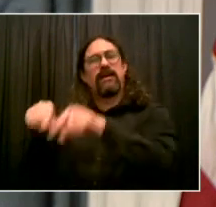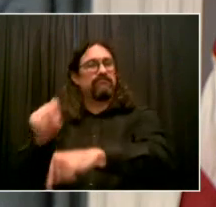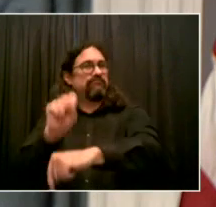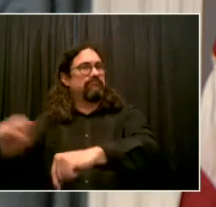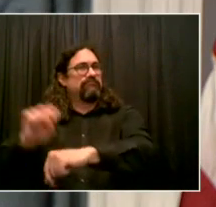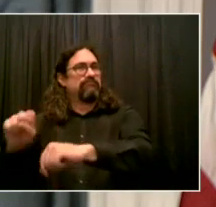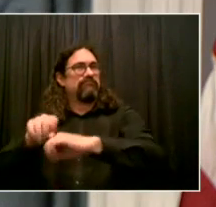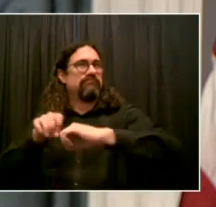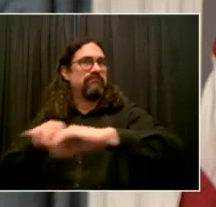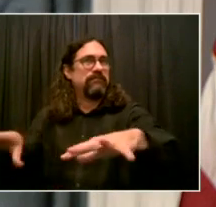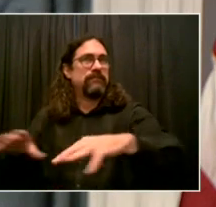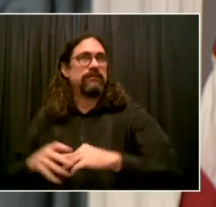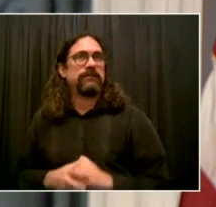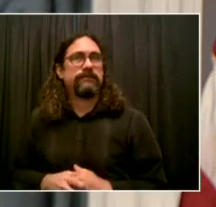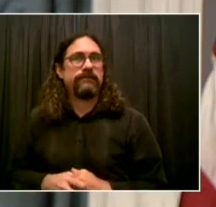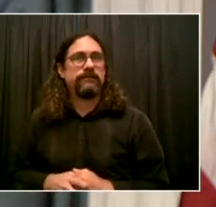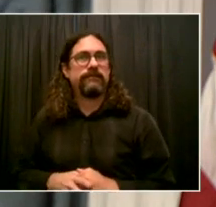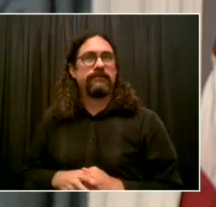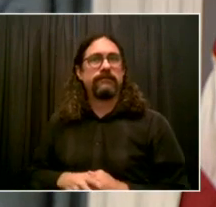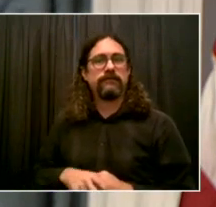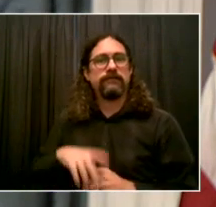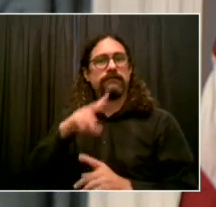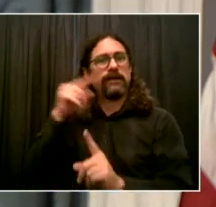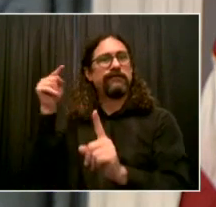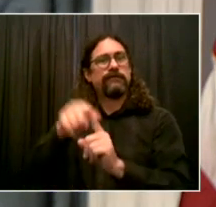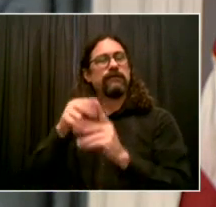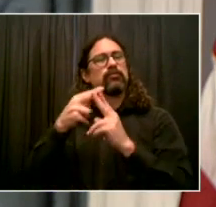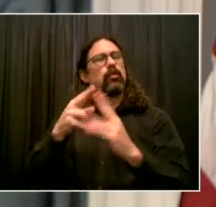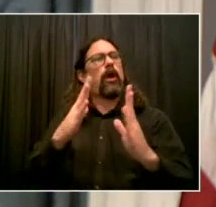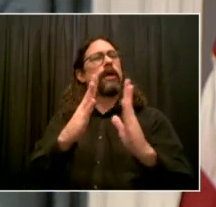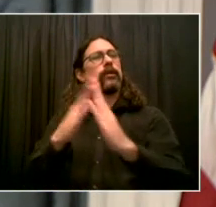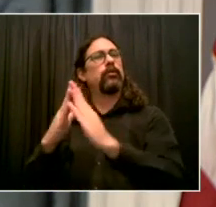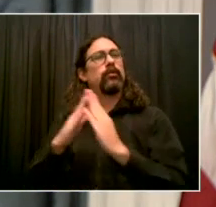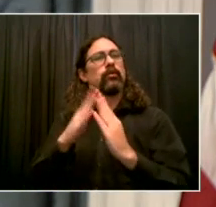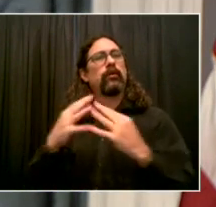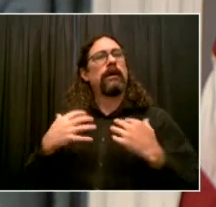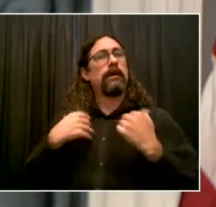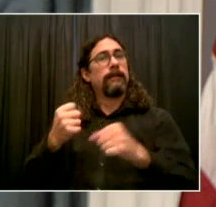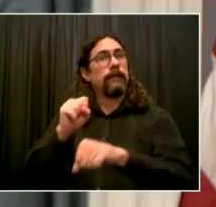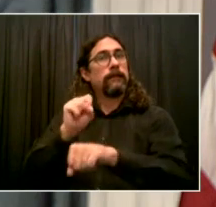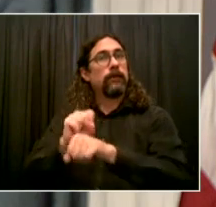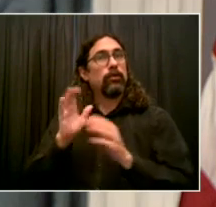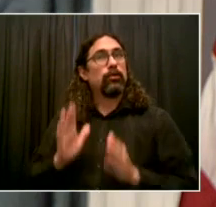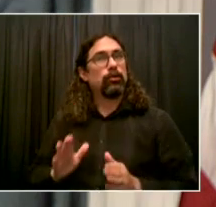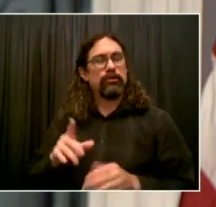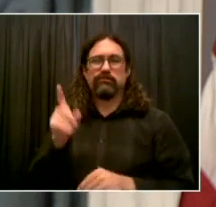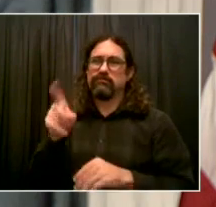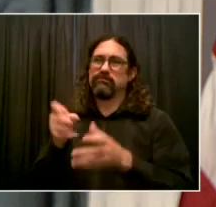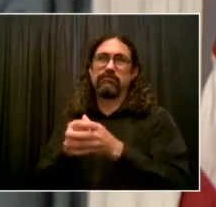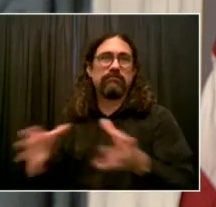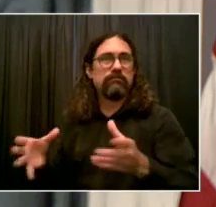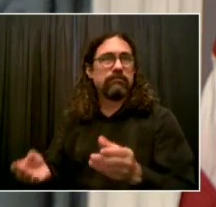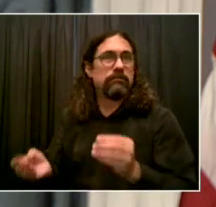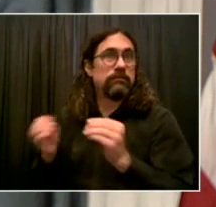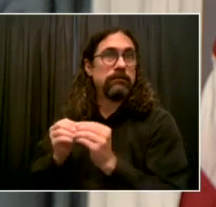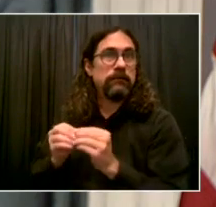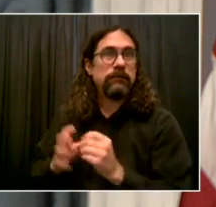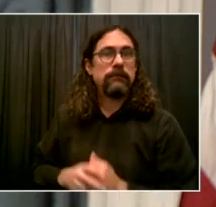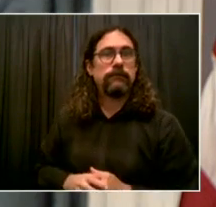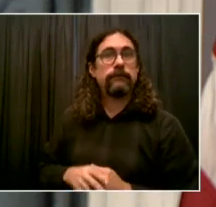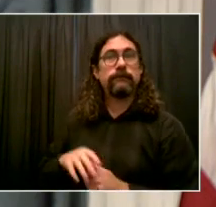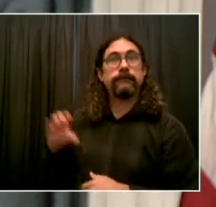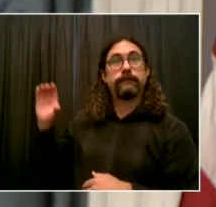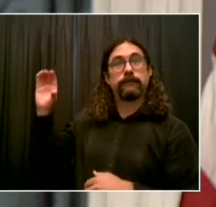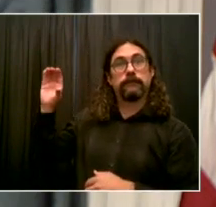recently awarded a $35 million grant from the CDC for such capacity building through the Public Health Corps. To